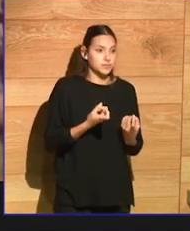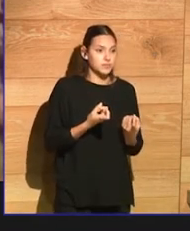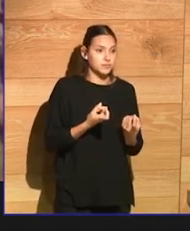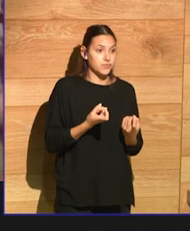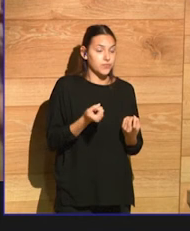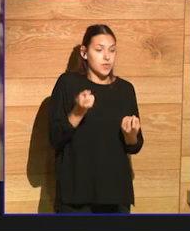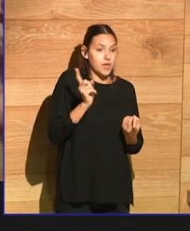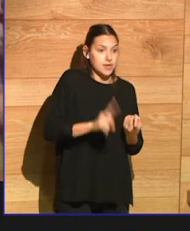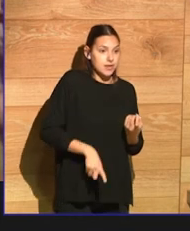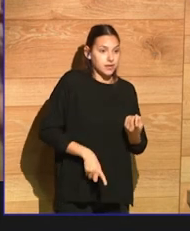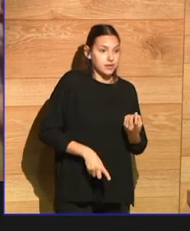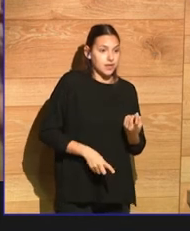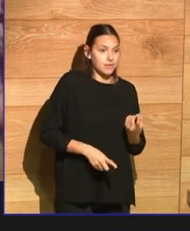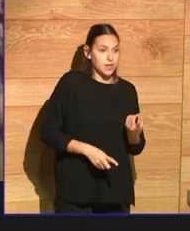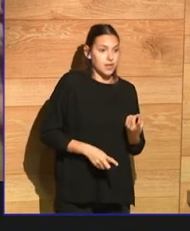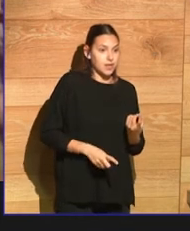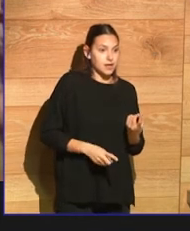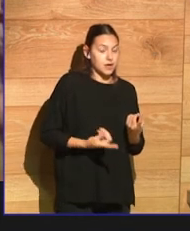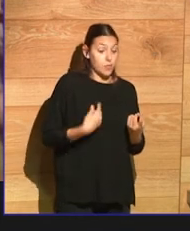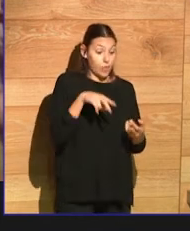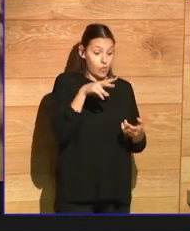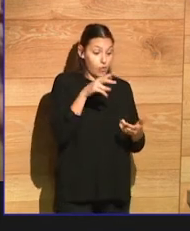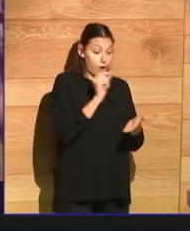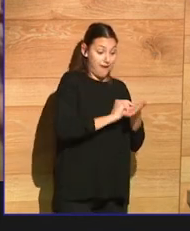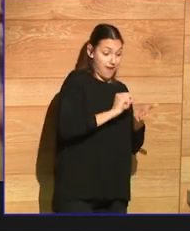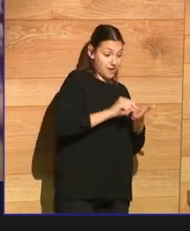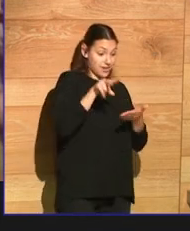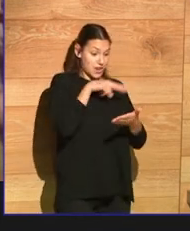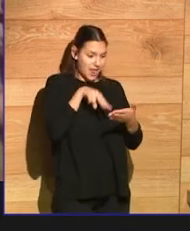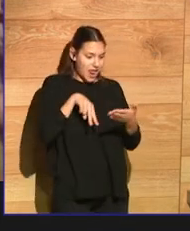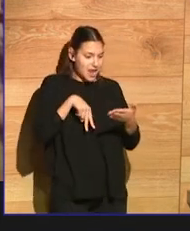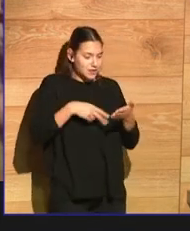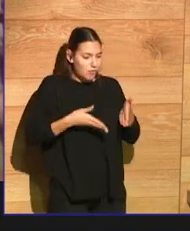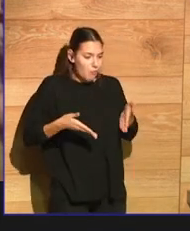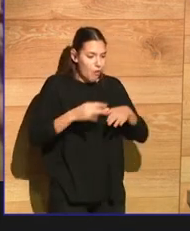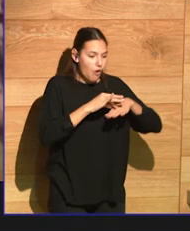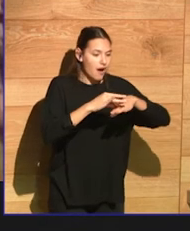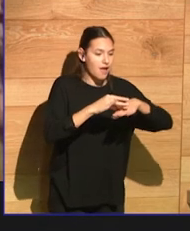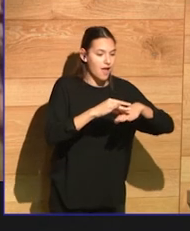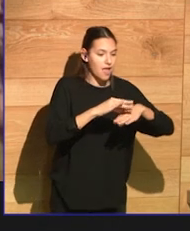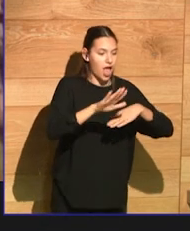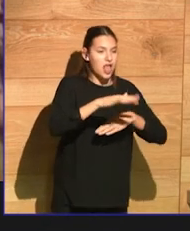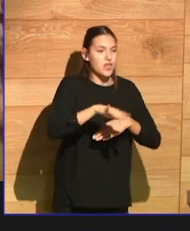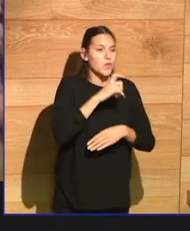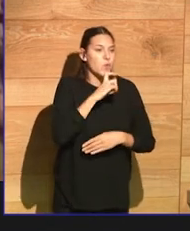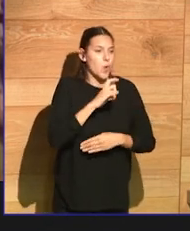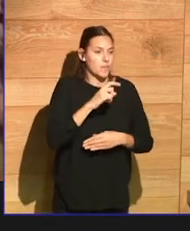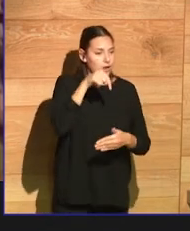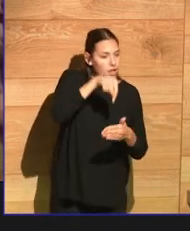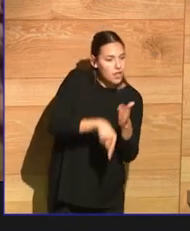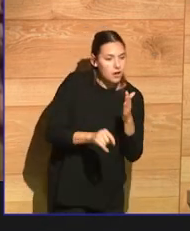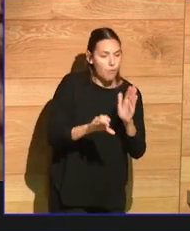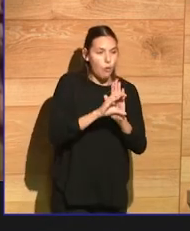challenging places until ultimately the reader and the writer have arrived at a place that they never voluntarily would have gone.